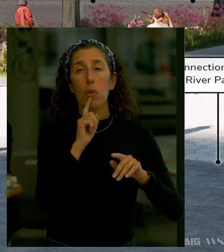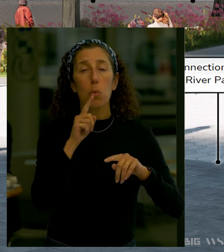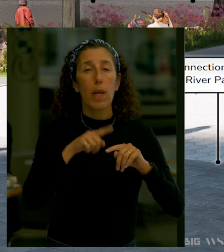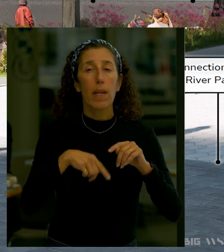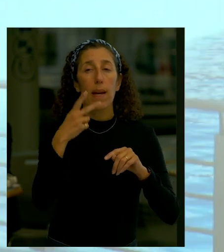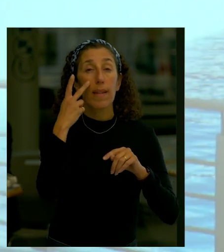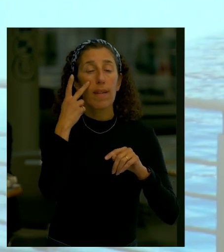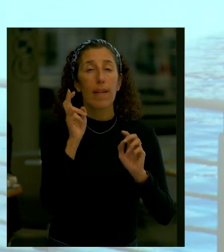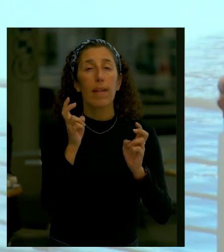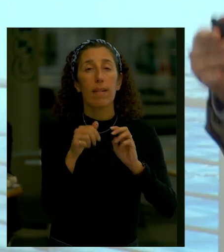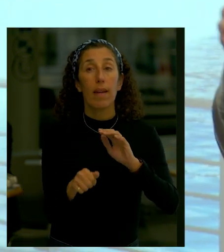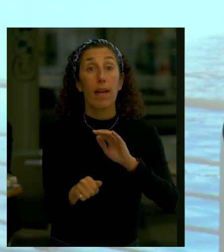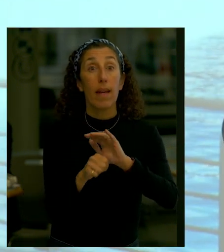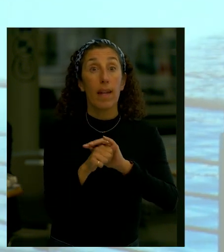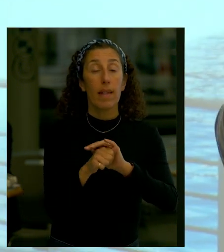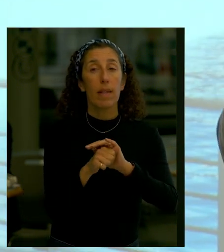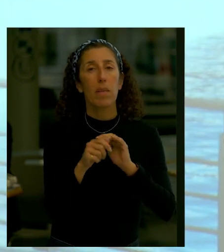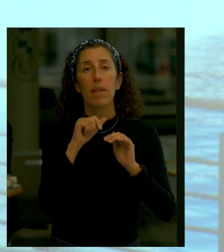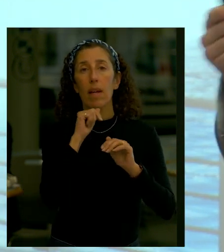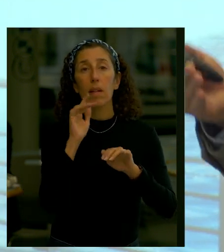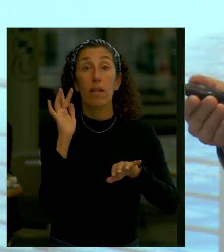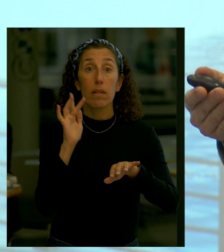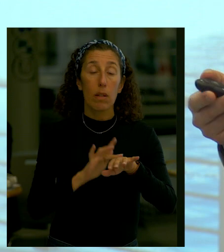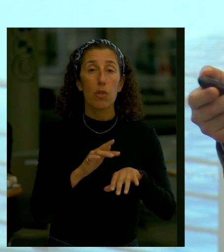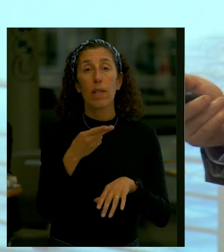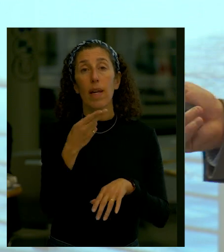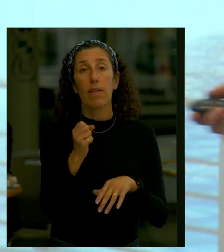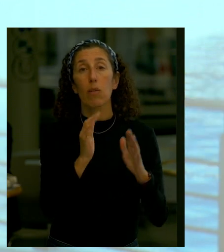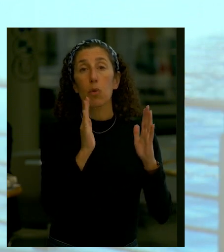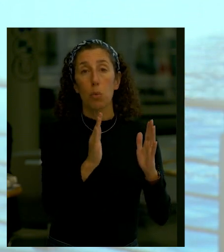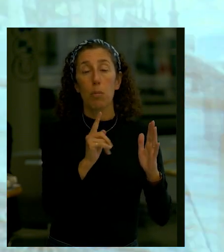Stuyvesant High School walls they're not structurally touching the high school but they're adjacent to the high school